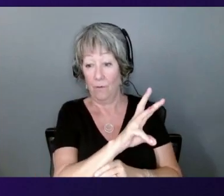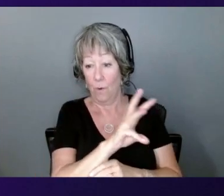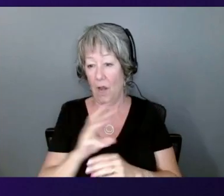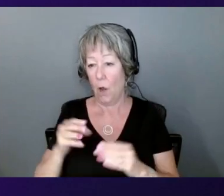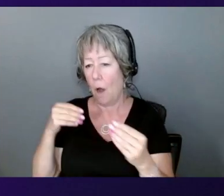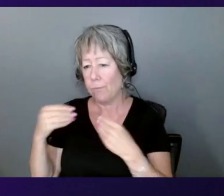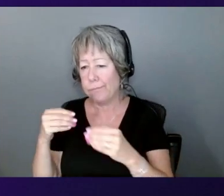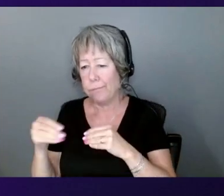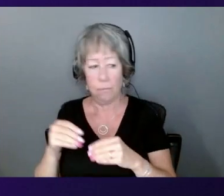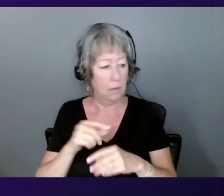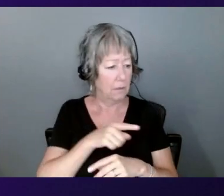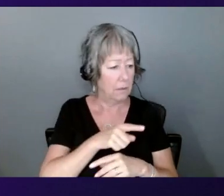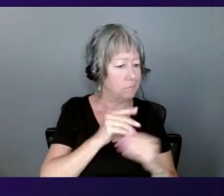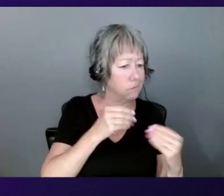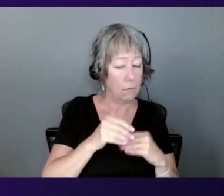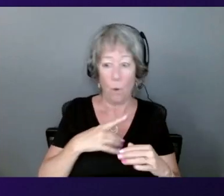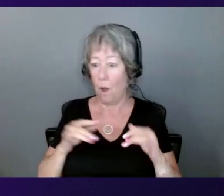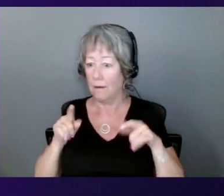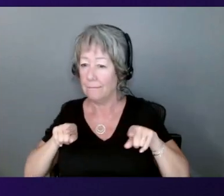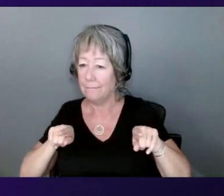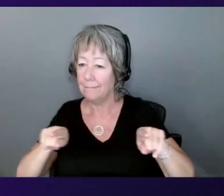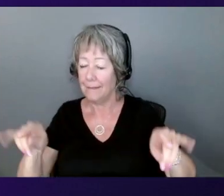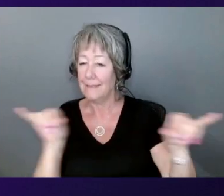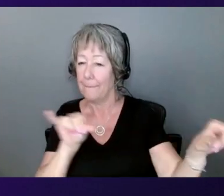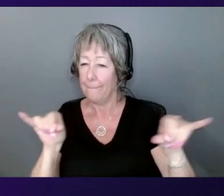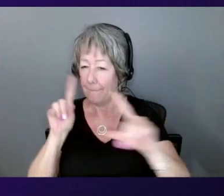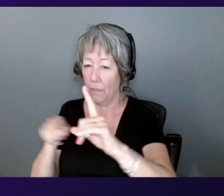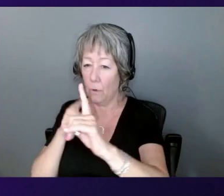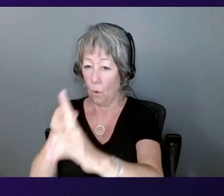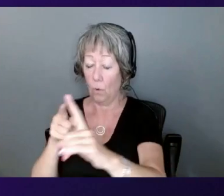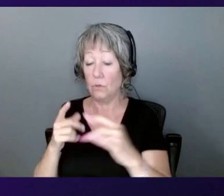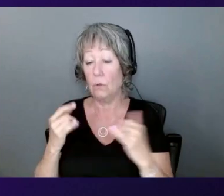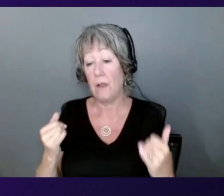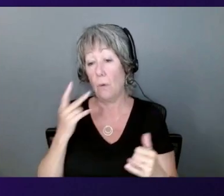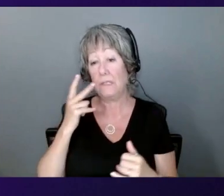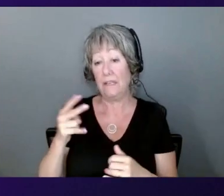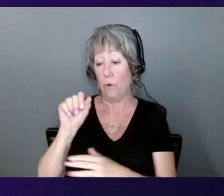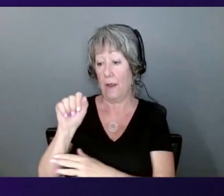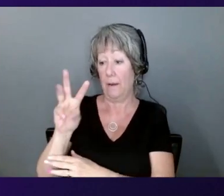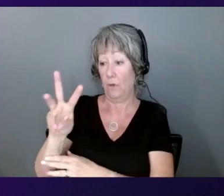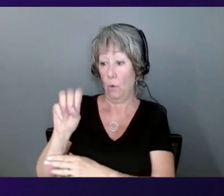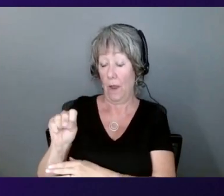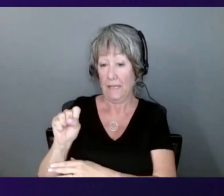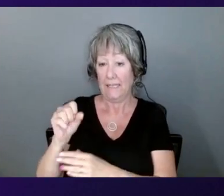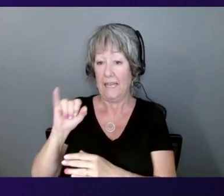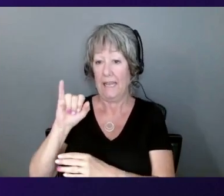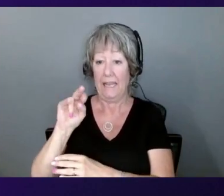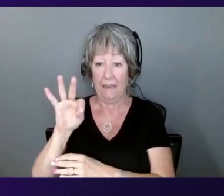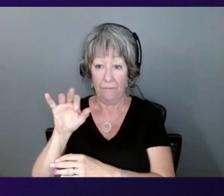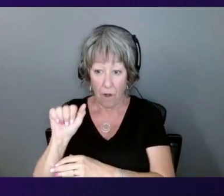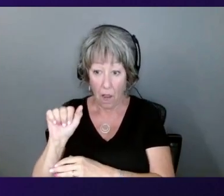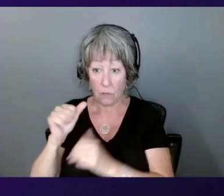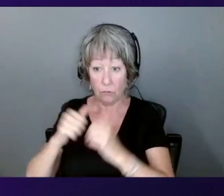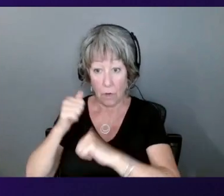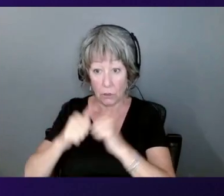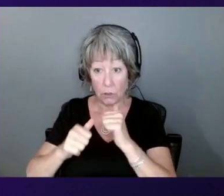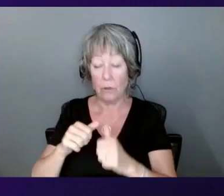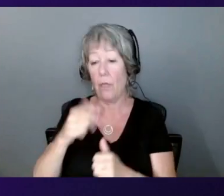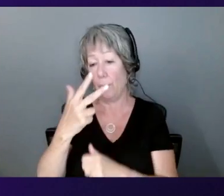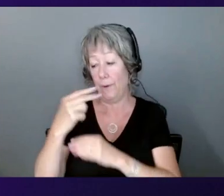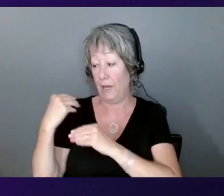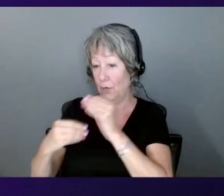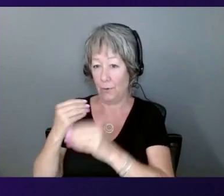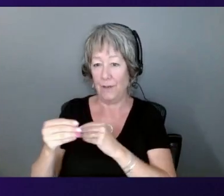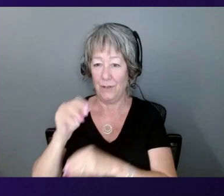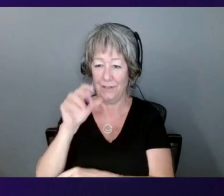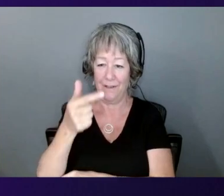today, our teams at Annapurna are responsible for delivering products that power AWS infrastructure. That includes Graviton, three generations now, since